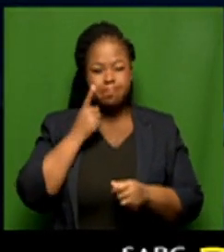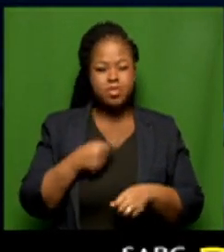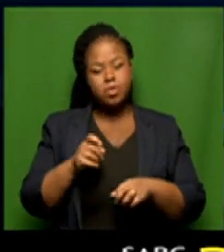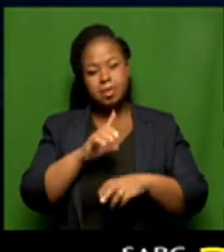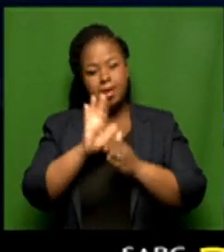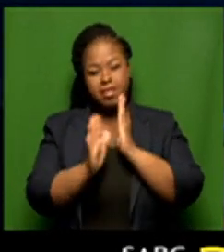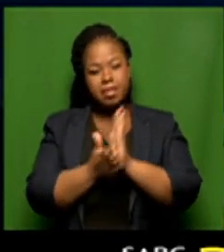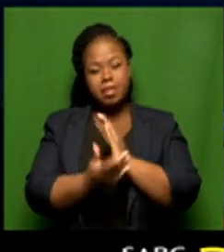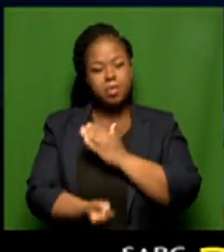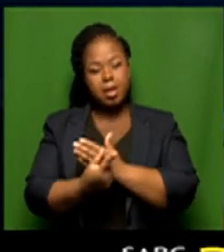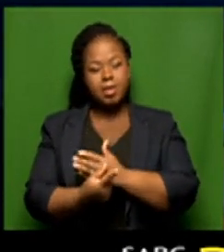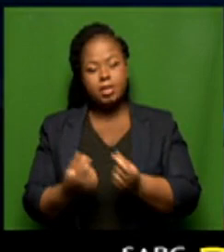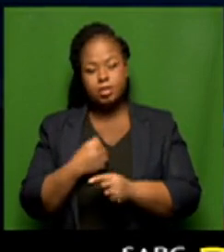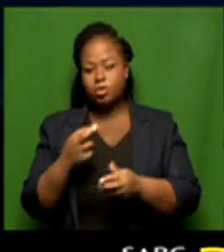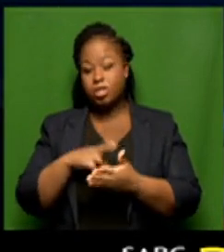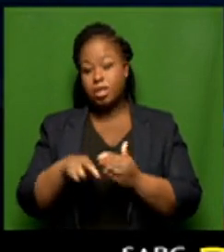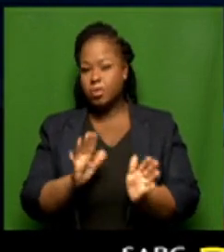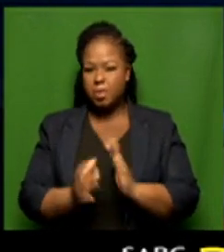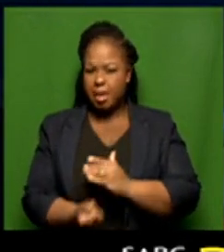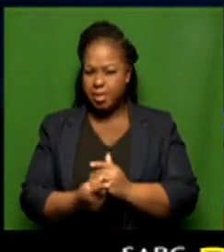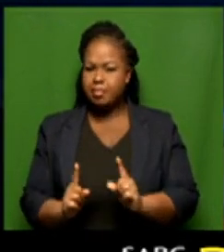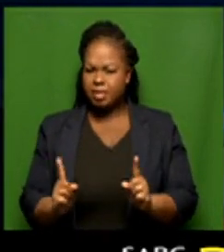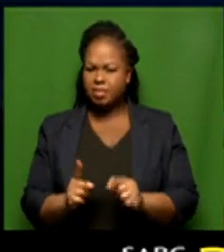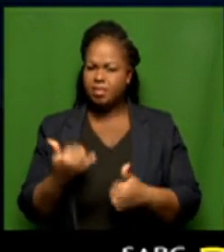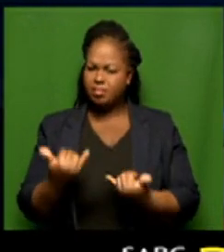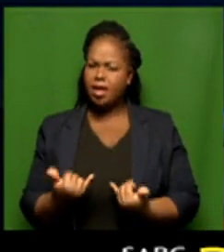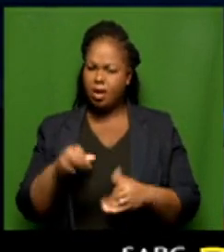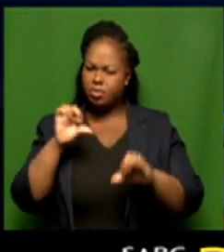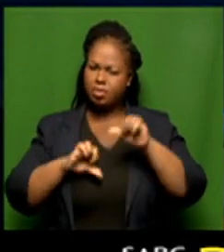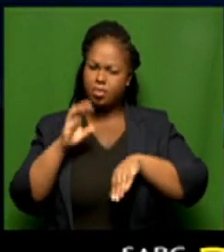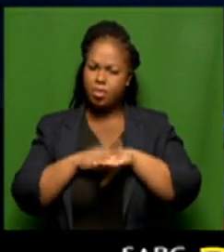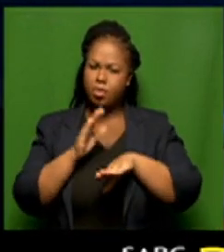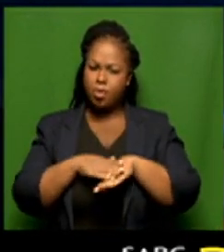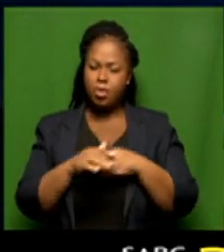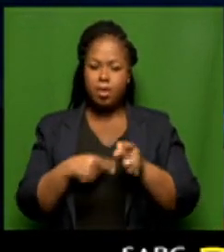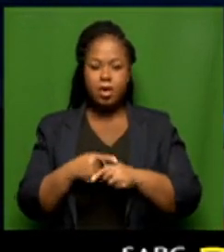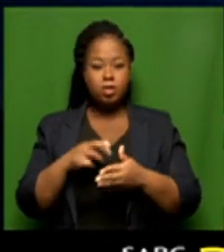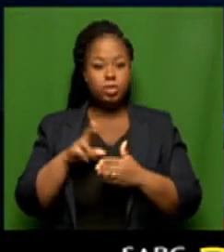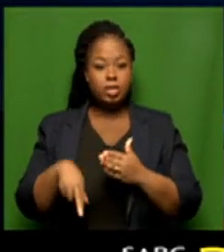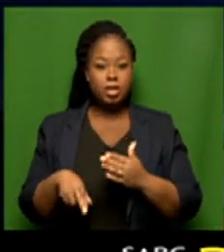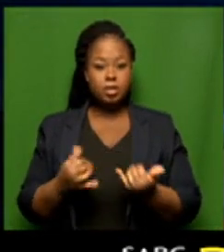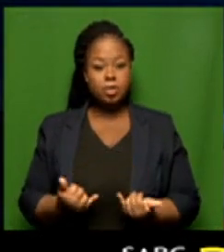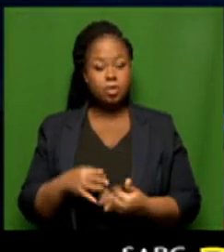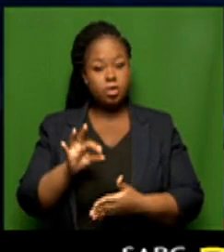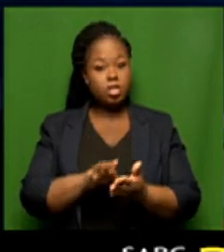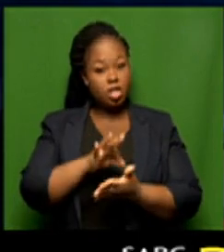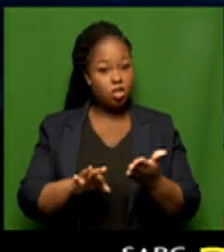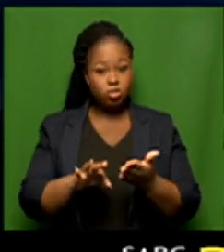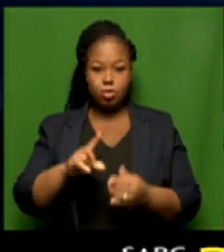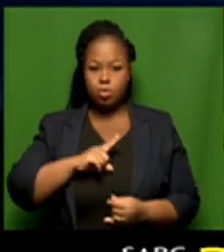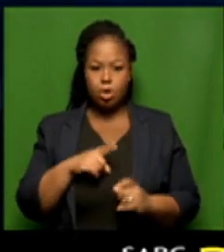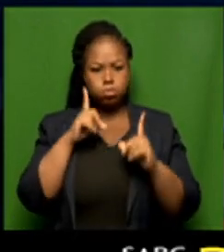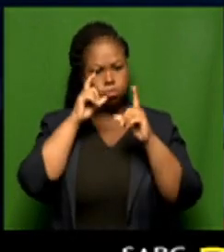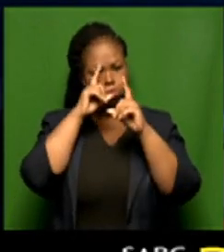the pulse of what's going on and trying to predict results. But let's get a little bit more scientific with regard to predicting results. Are these elections? It's a very